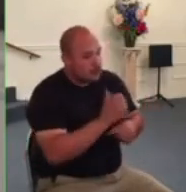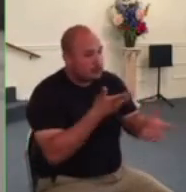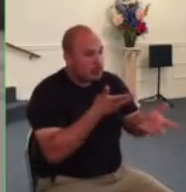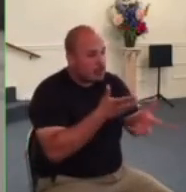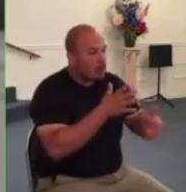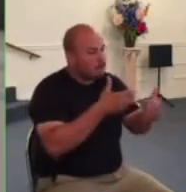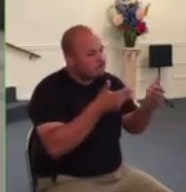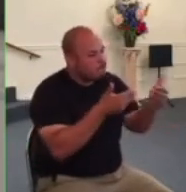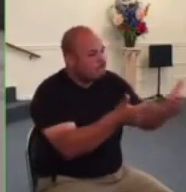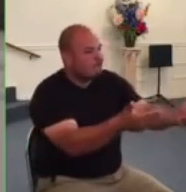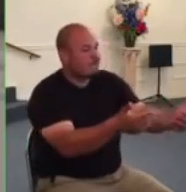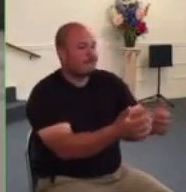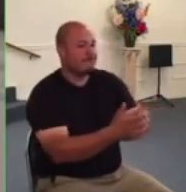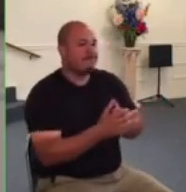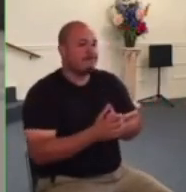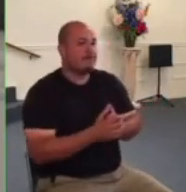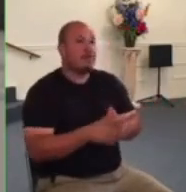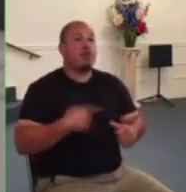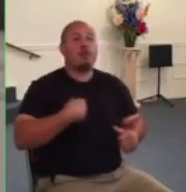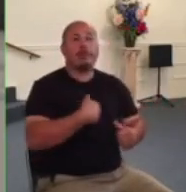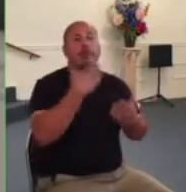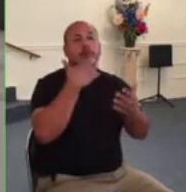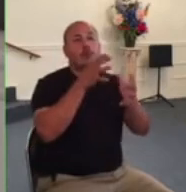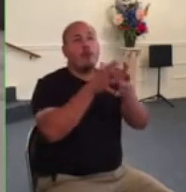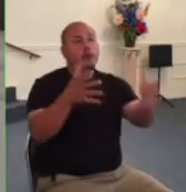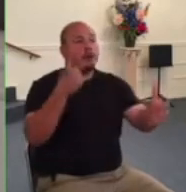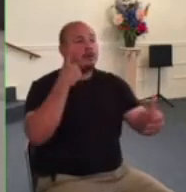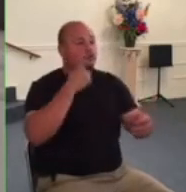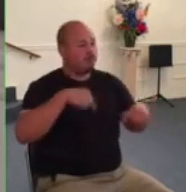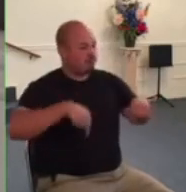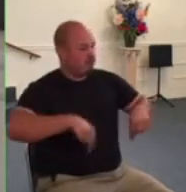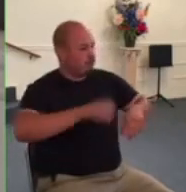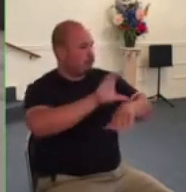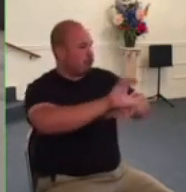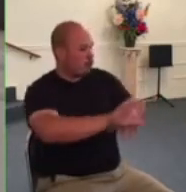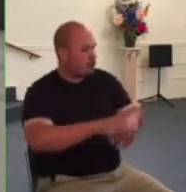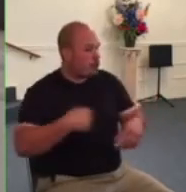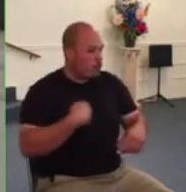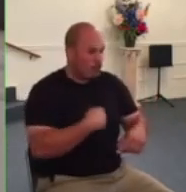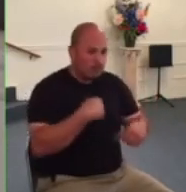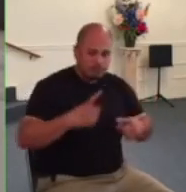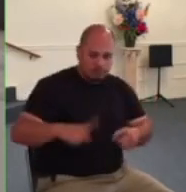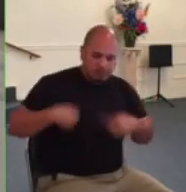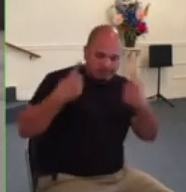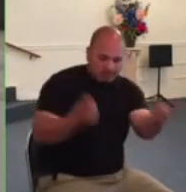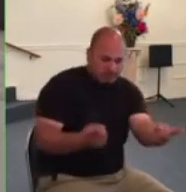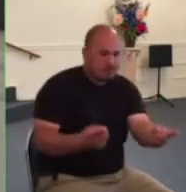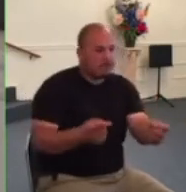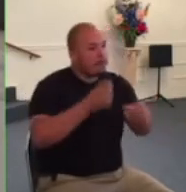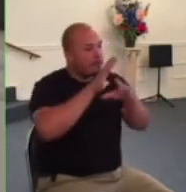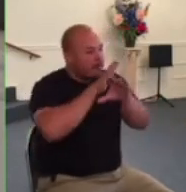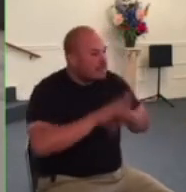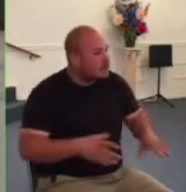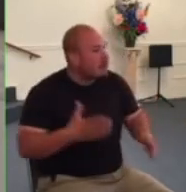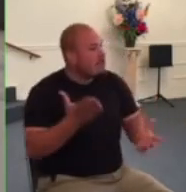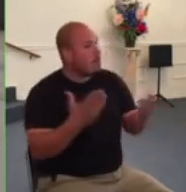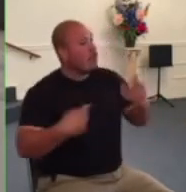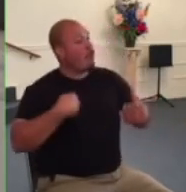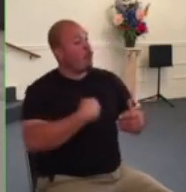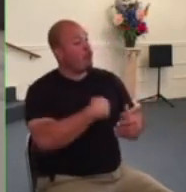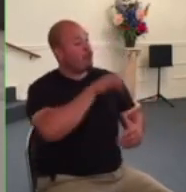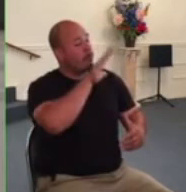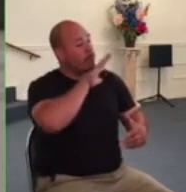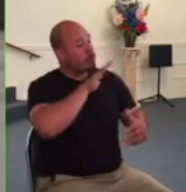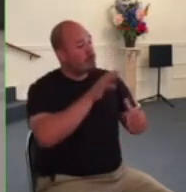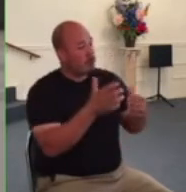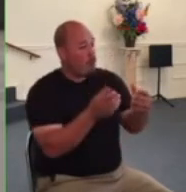this congregation that we have had a great deal of peace and though we've been frustrated sometimes or maybe haven't always agreed with with